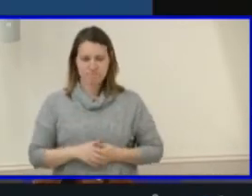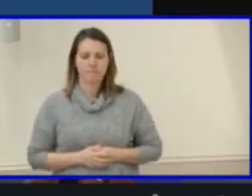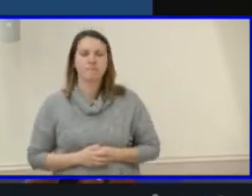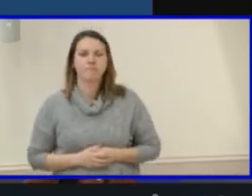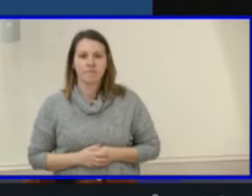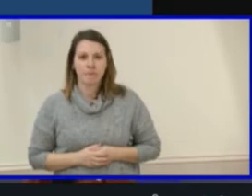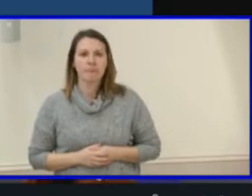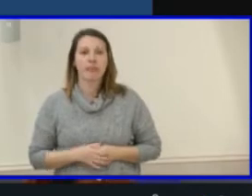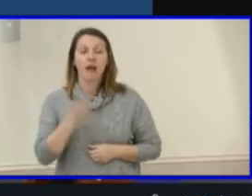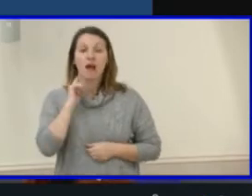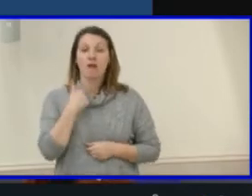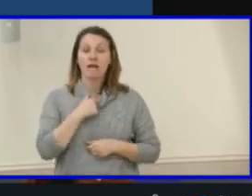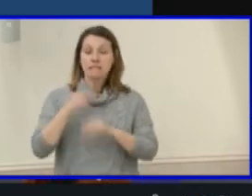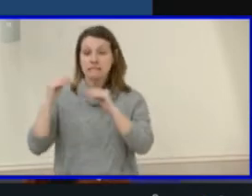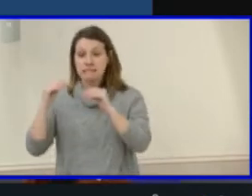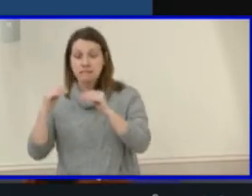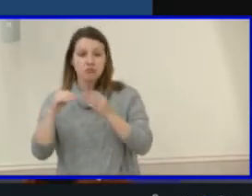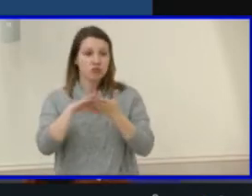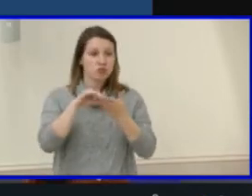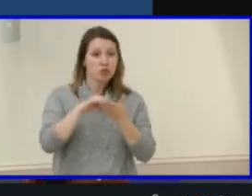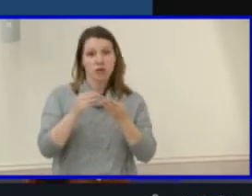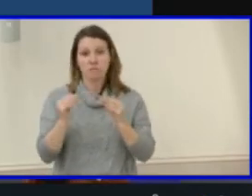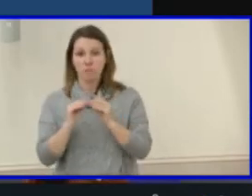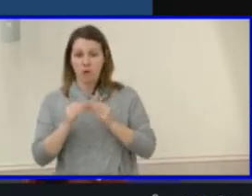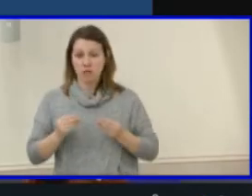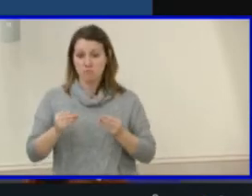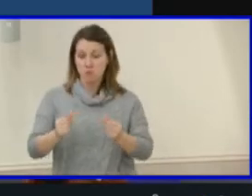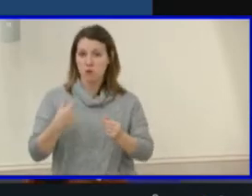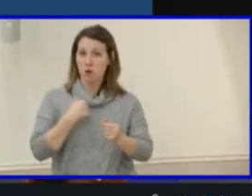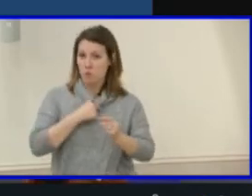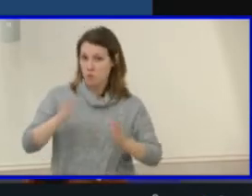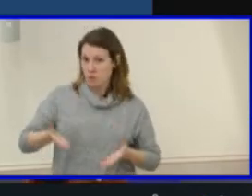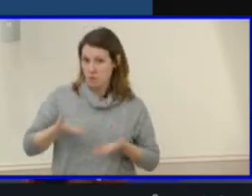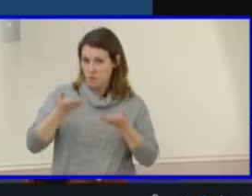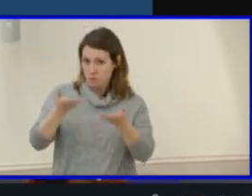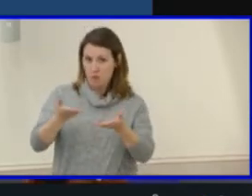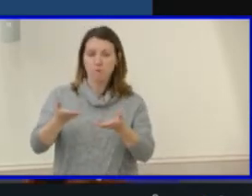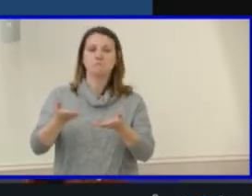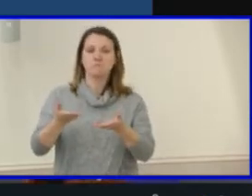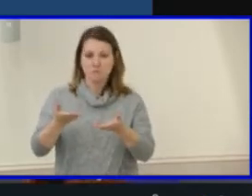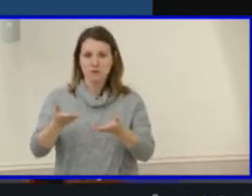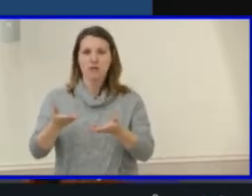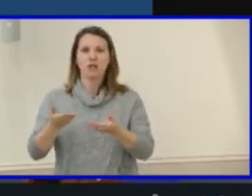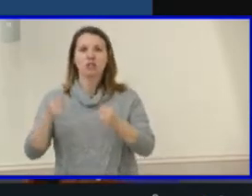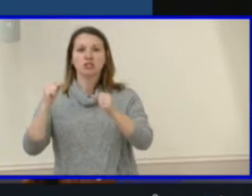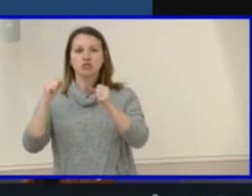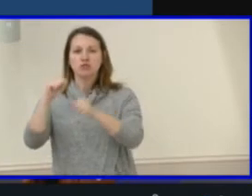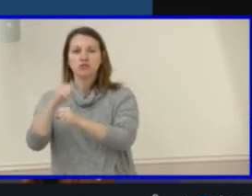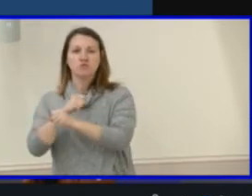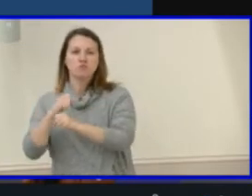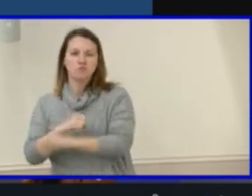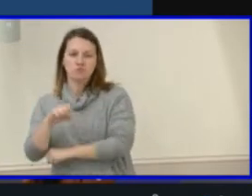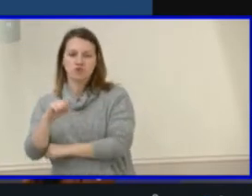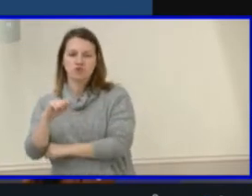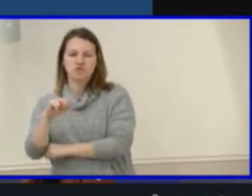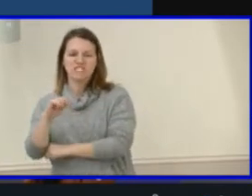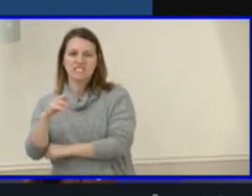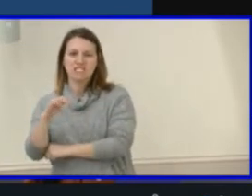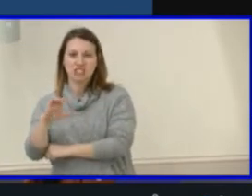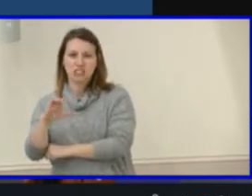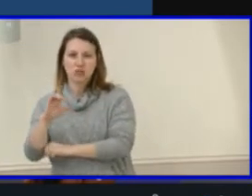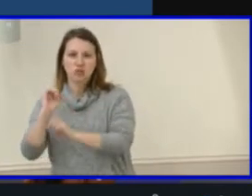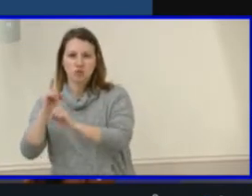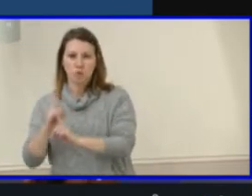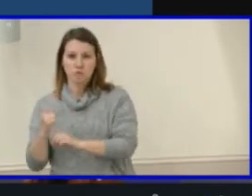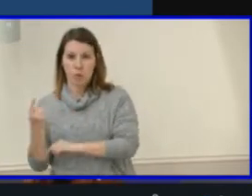of teaching and learning, we are proposing to combine strategic goals one, two, and eight into one goal.